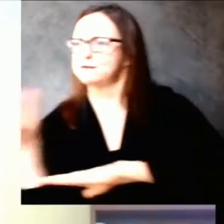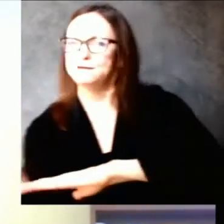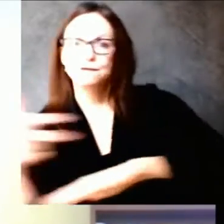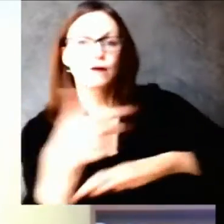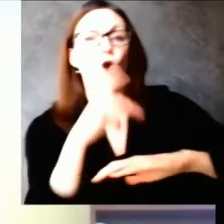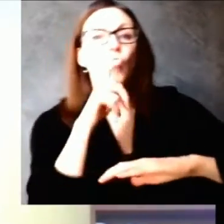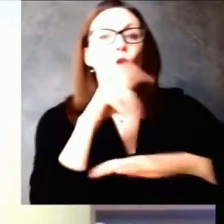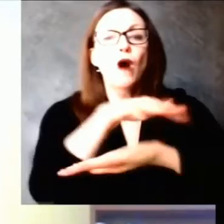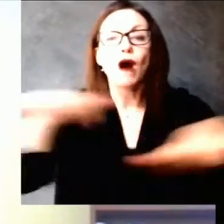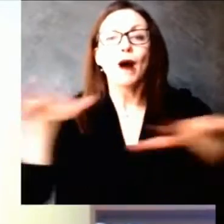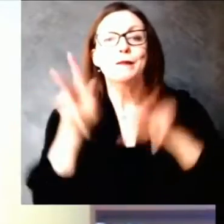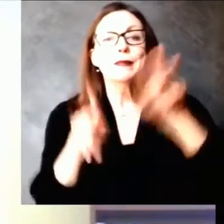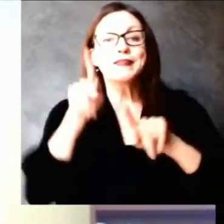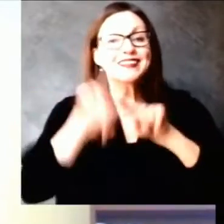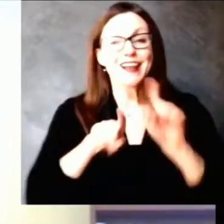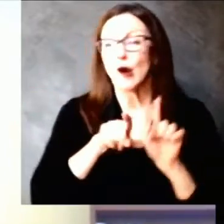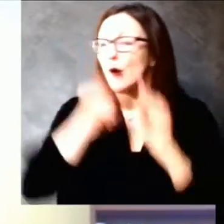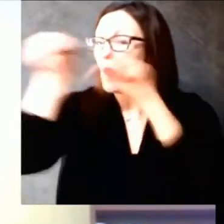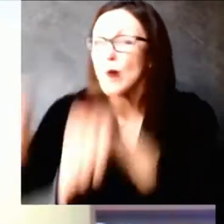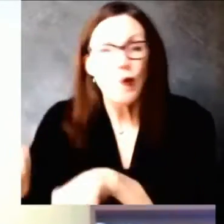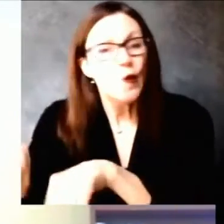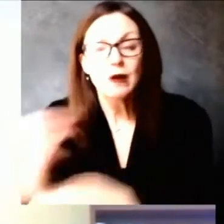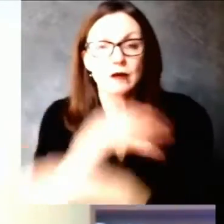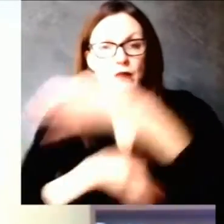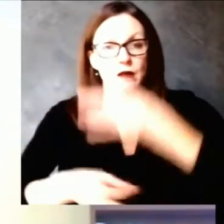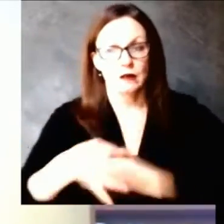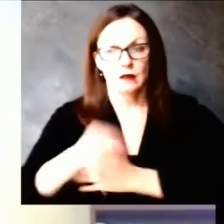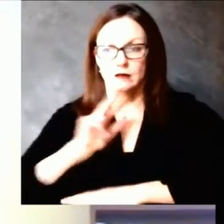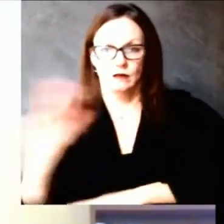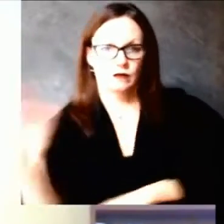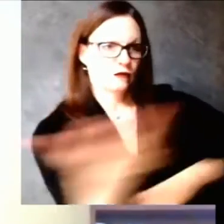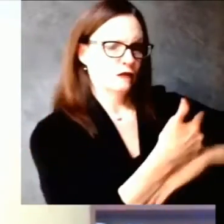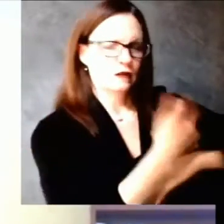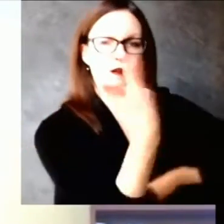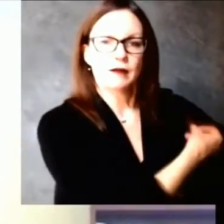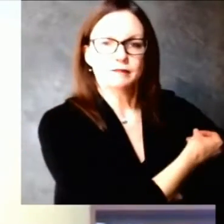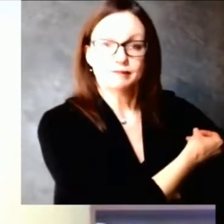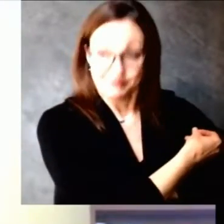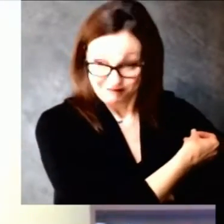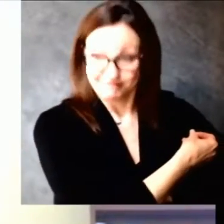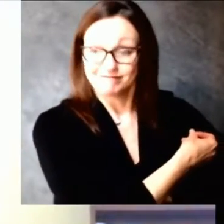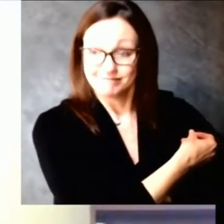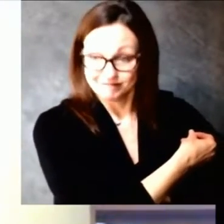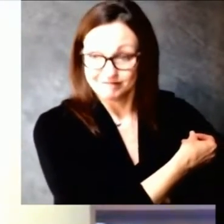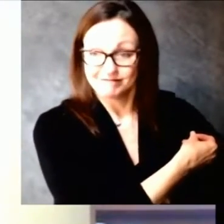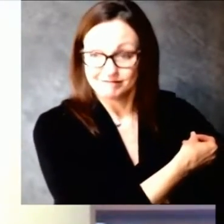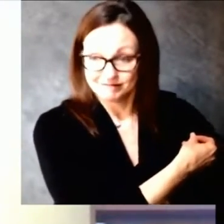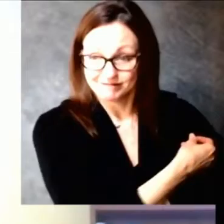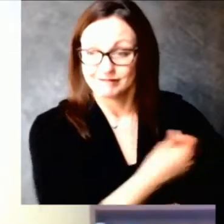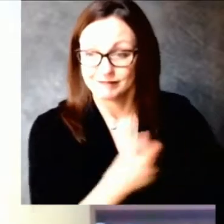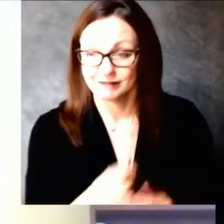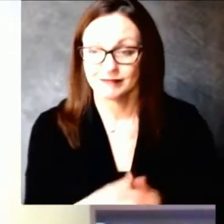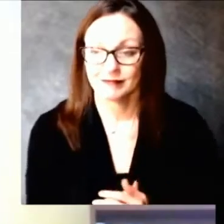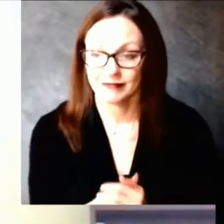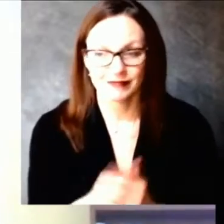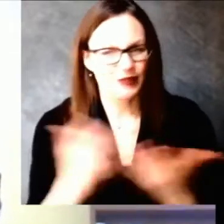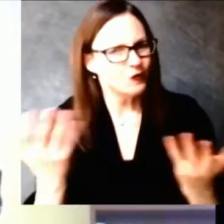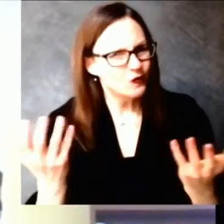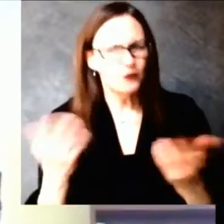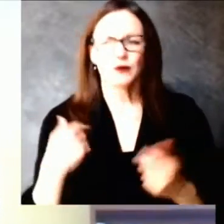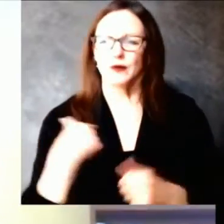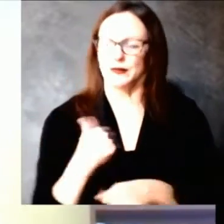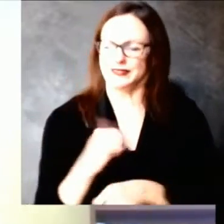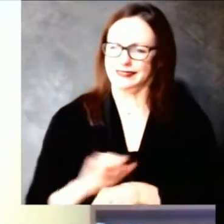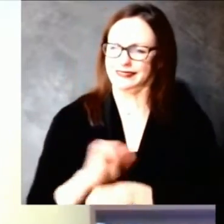vaccination. It is work we are committed to doing, and this is a start. As we continue to